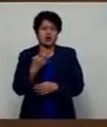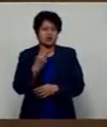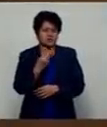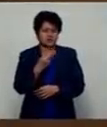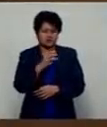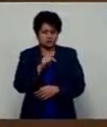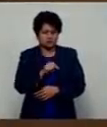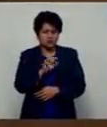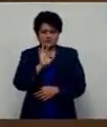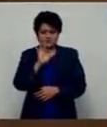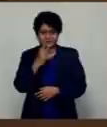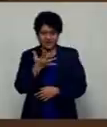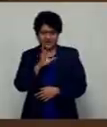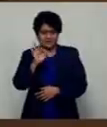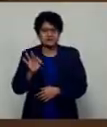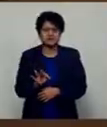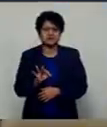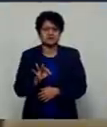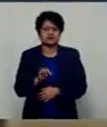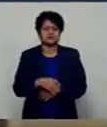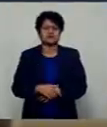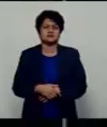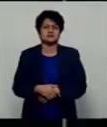percent per 1,000 population.